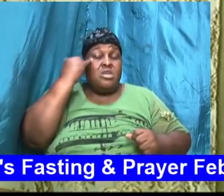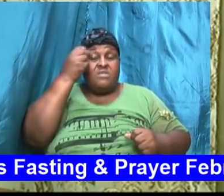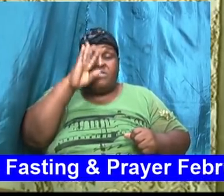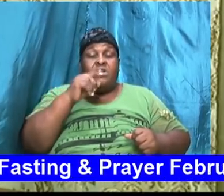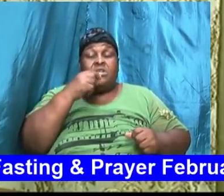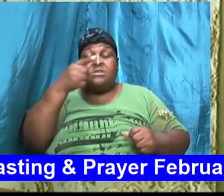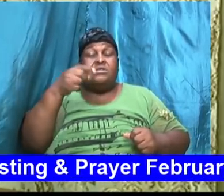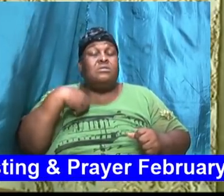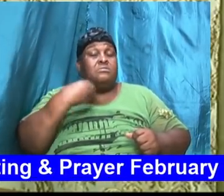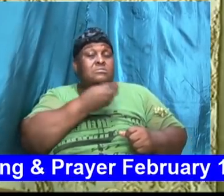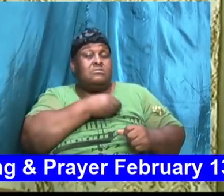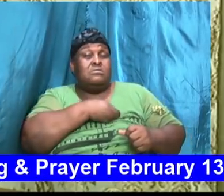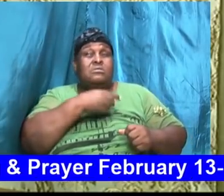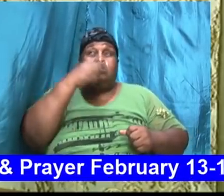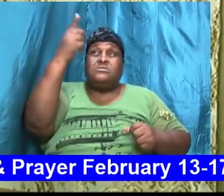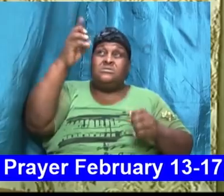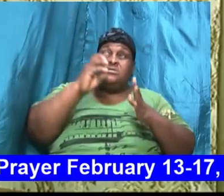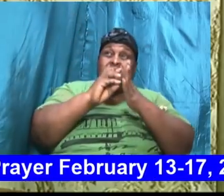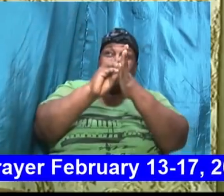certain